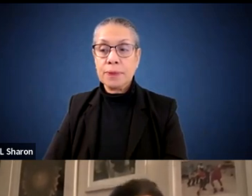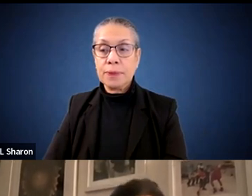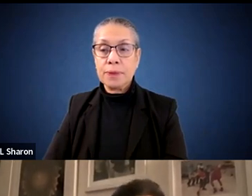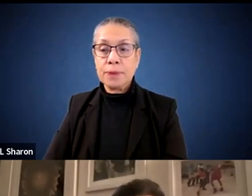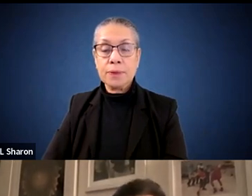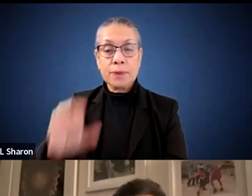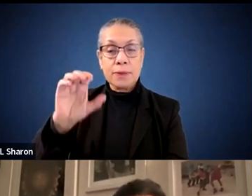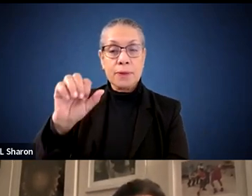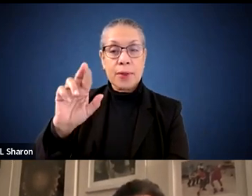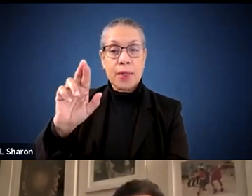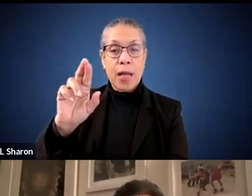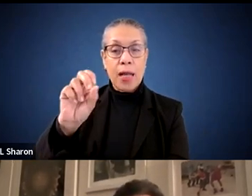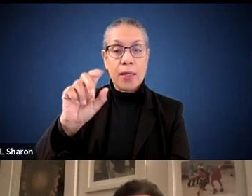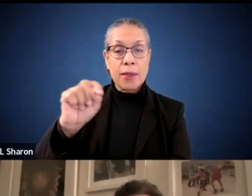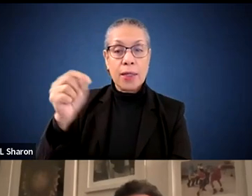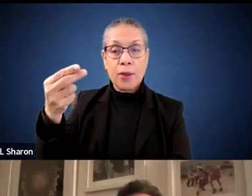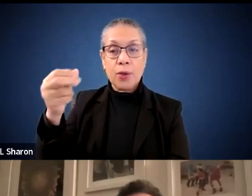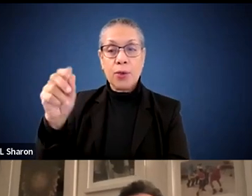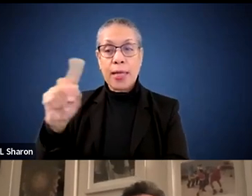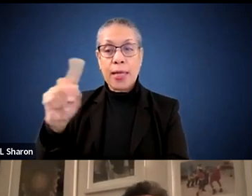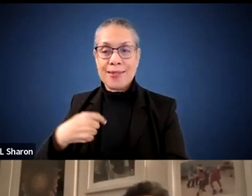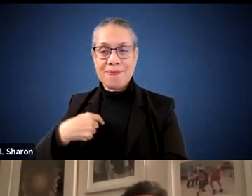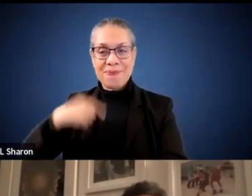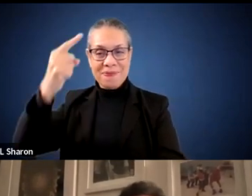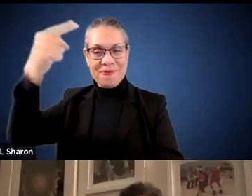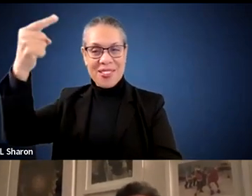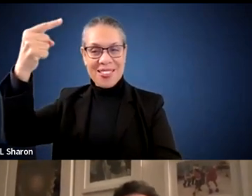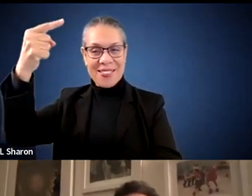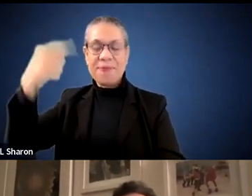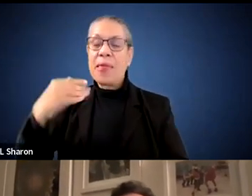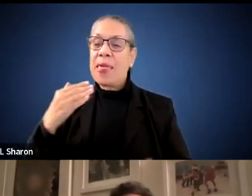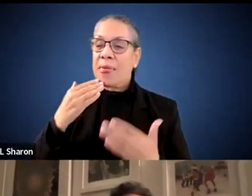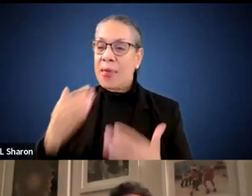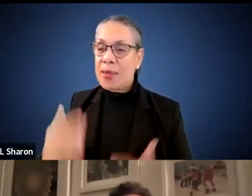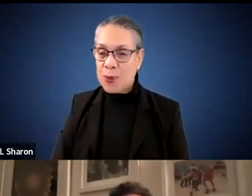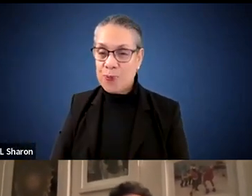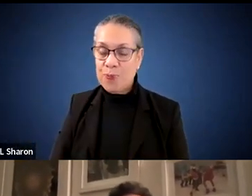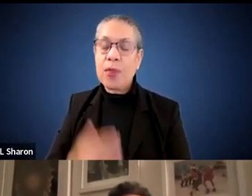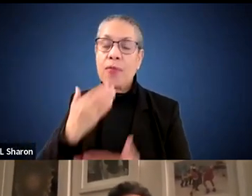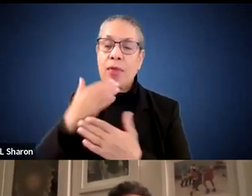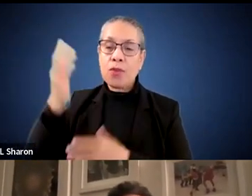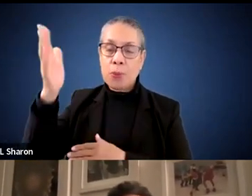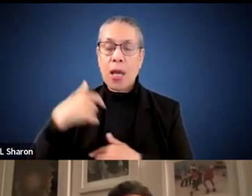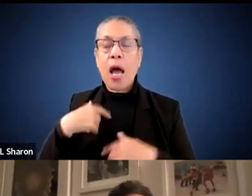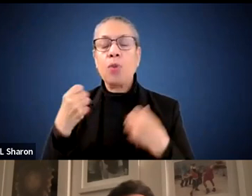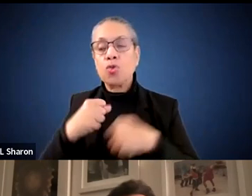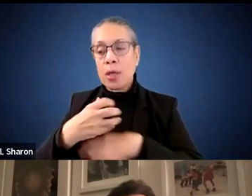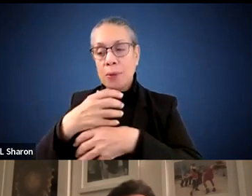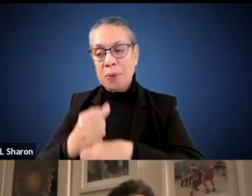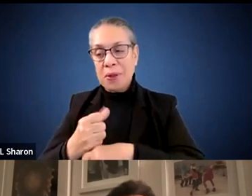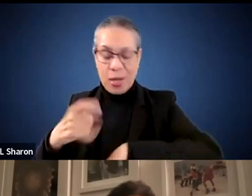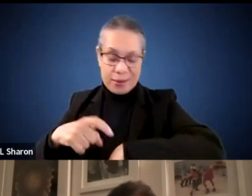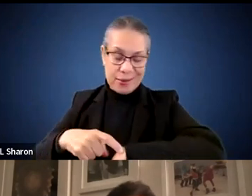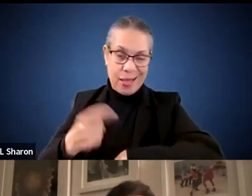Mr. Carter Hernandez. I'll go first. Thank you so much for the presentation. I'm going to try to be brief because it's late